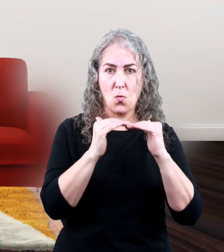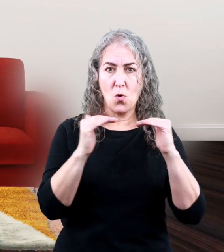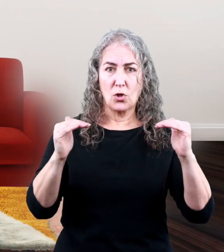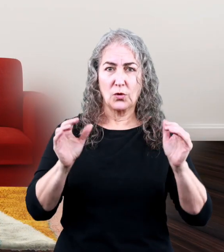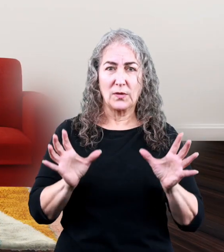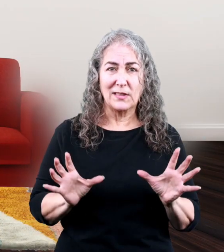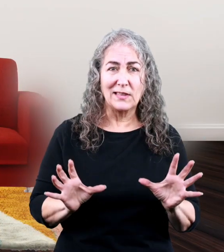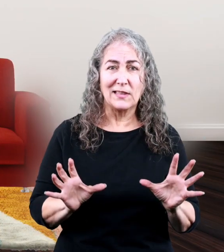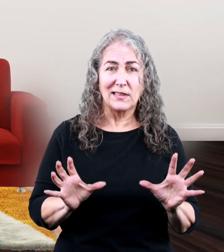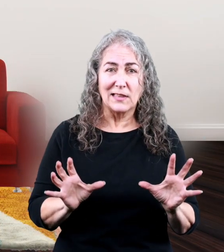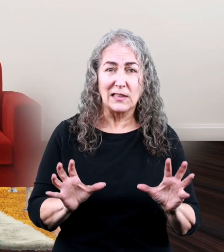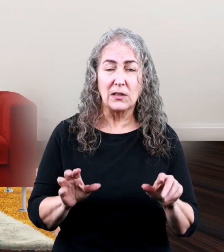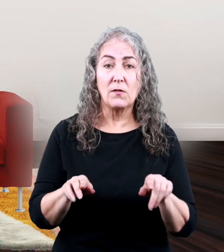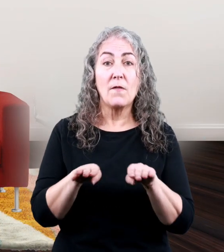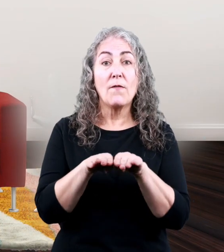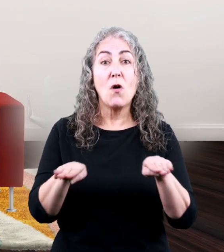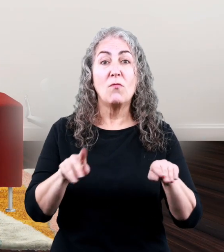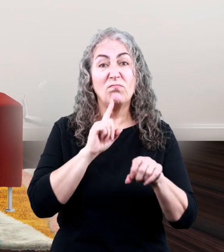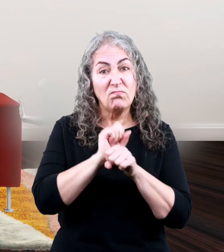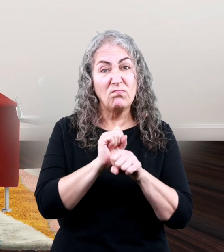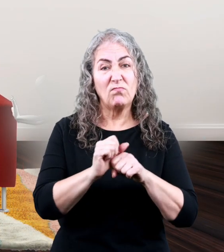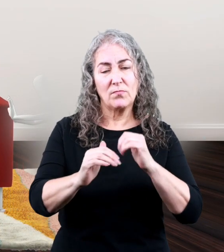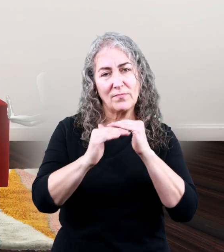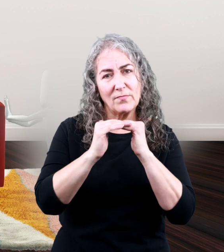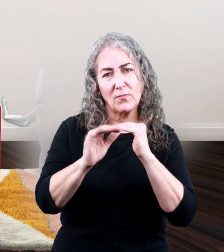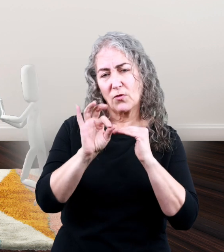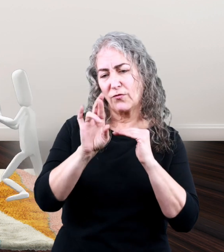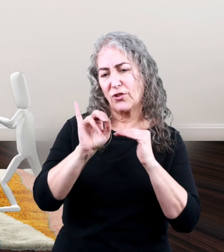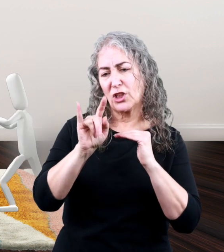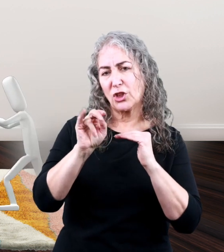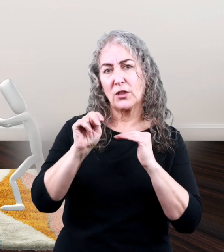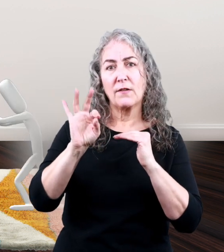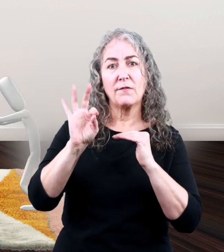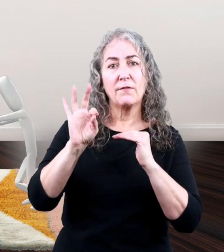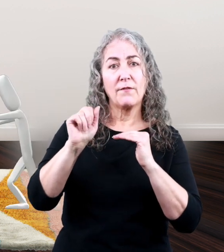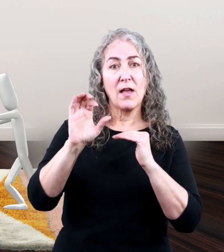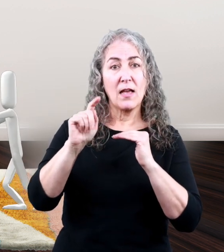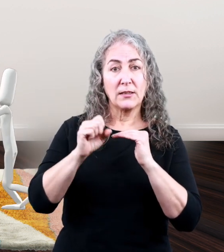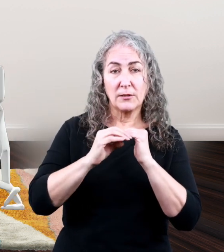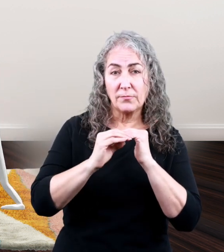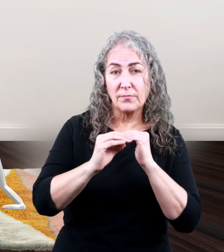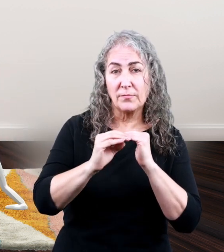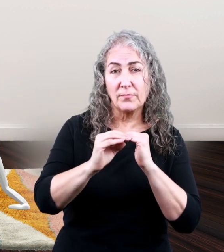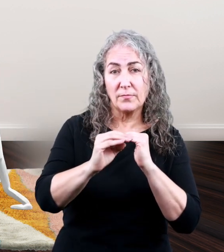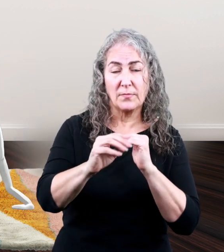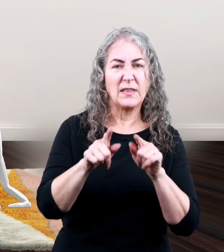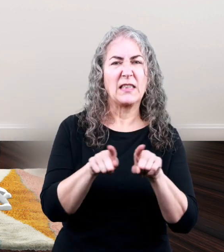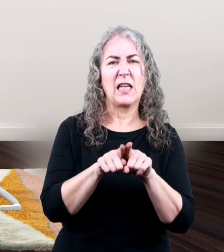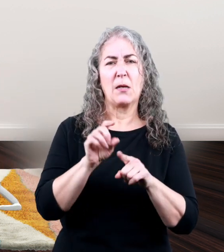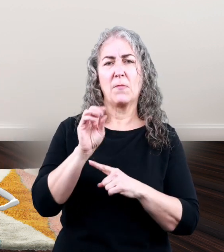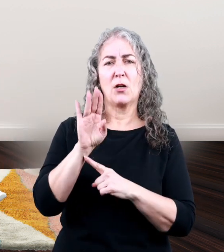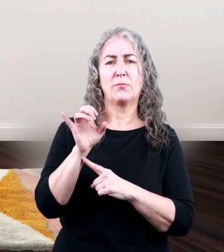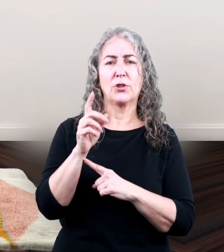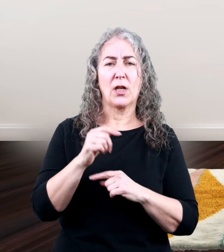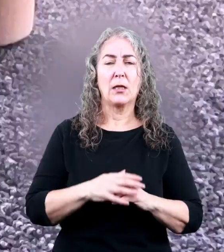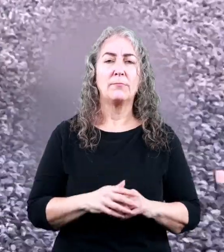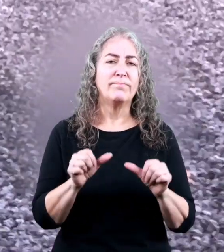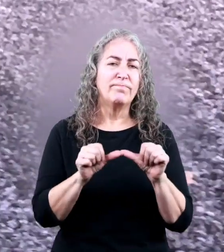force from your body, the floor is actually applying frictional force to the same object.